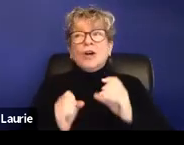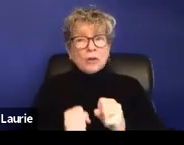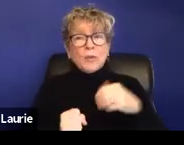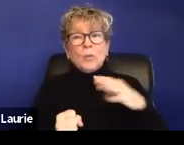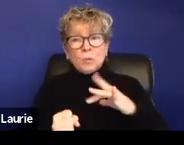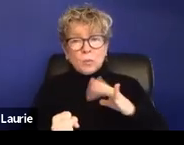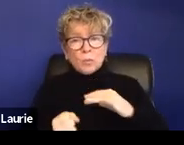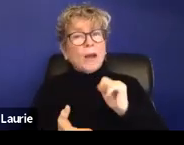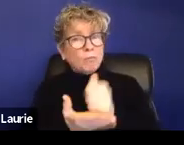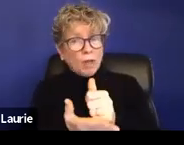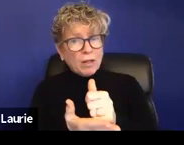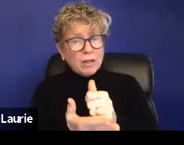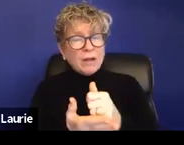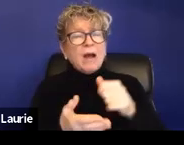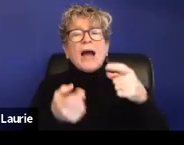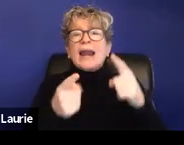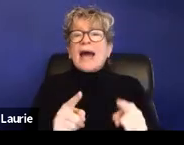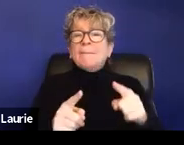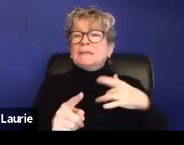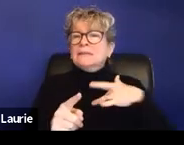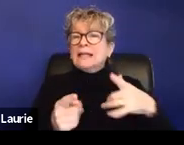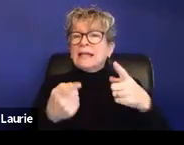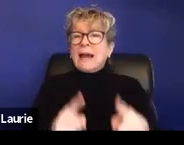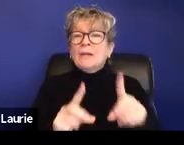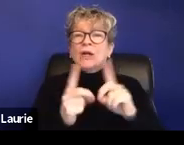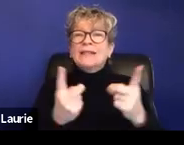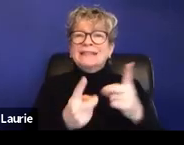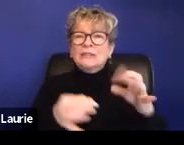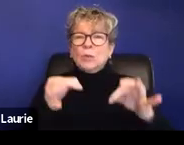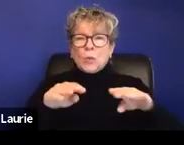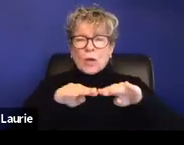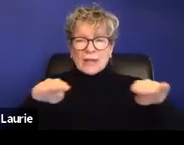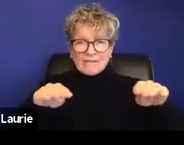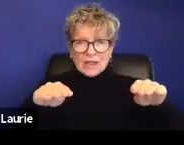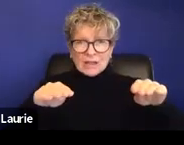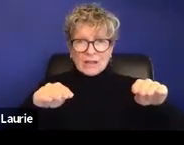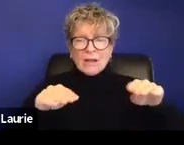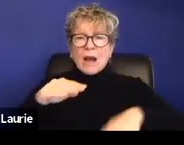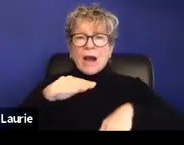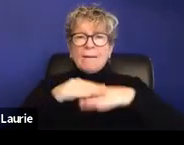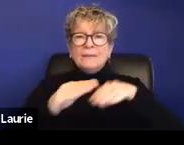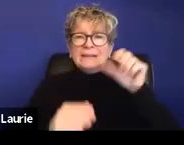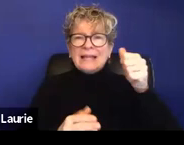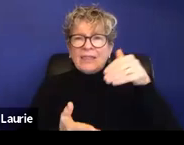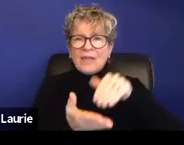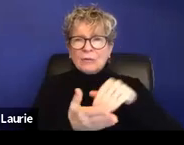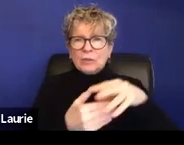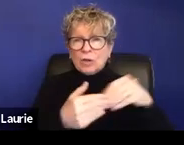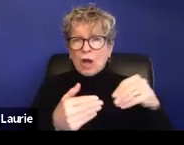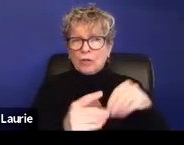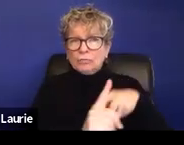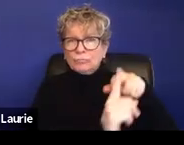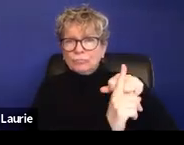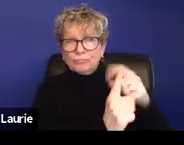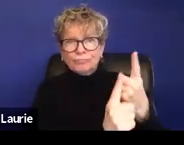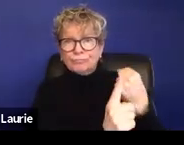Often it's at the district court level. Um, and it can be for claims up to a $10,000. Small